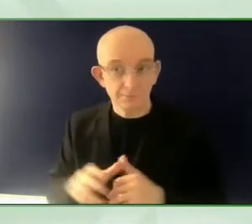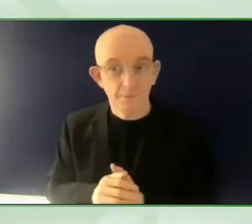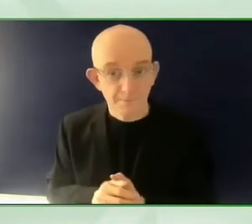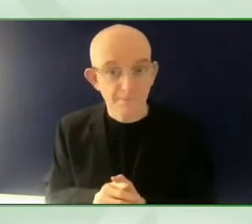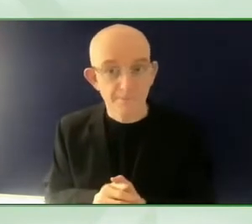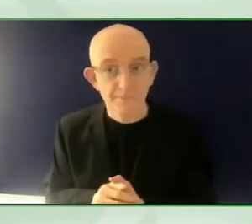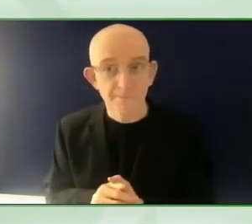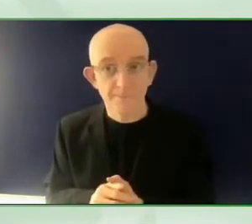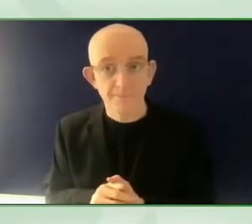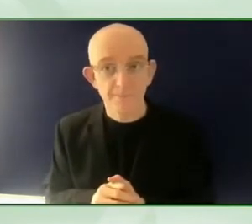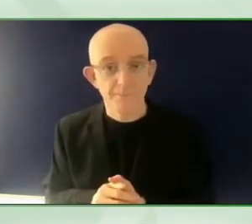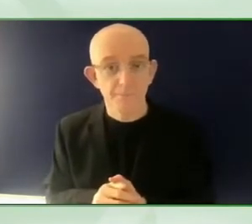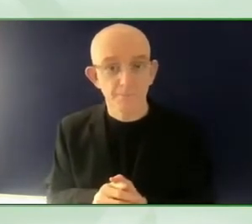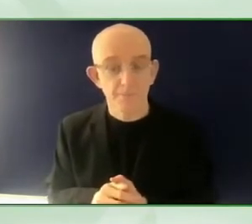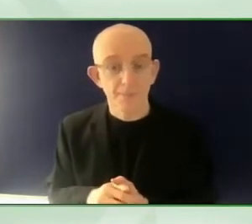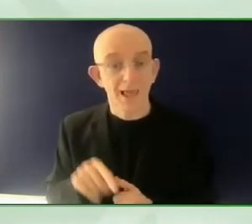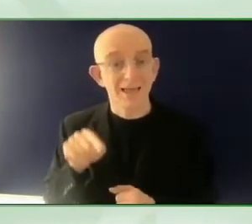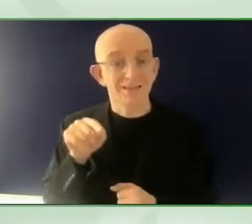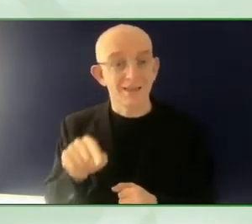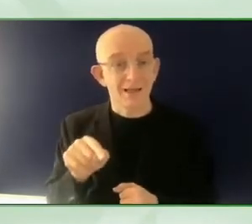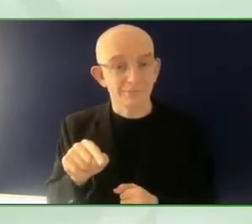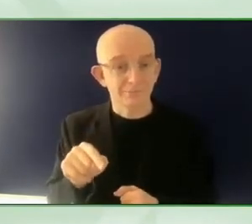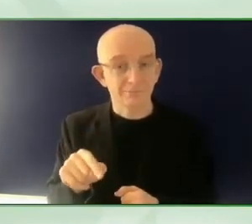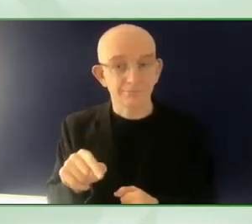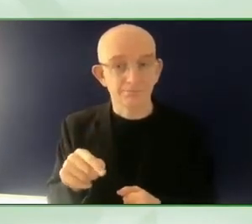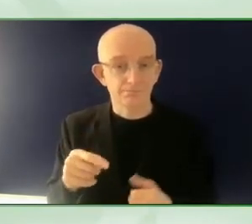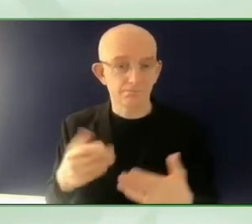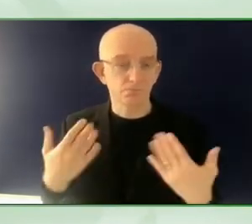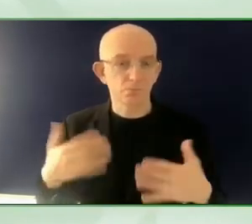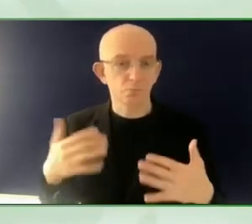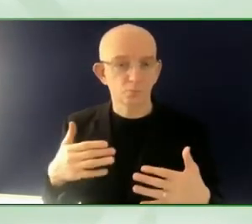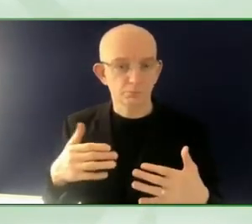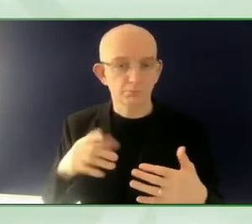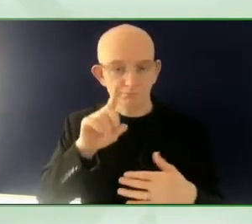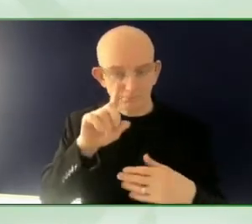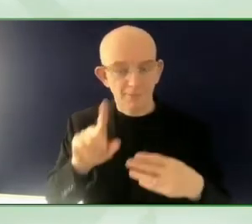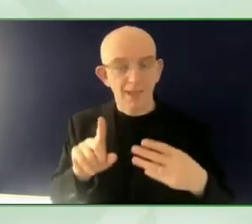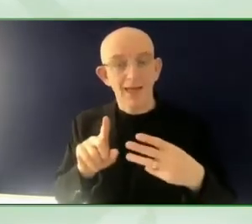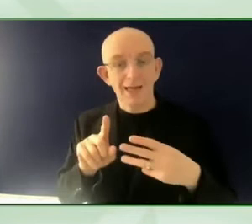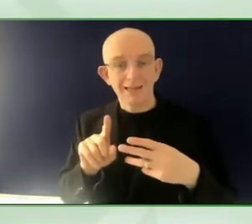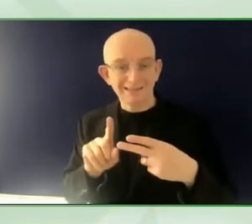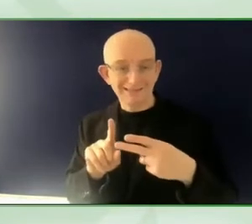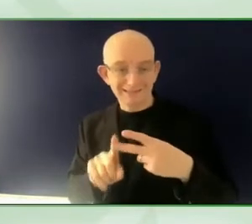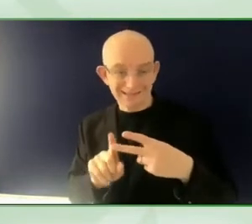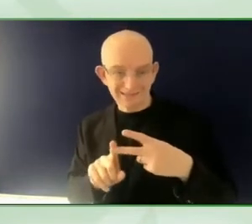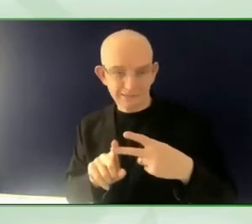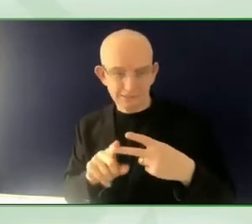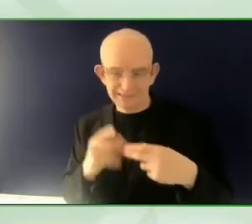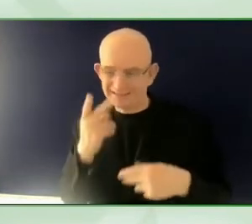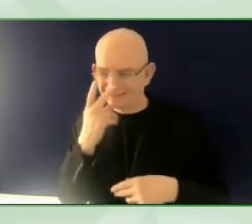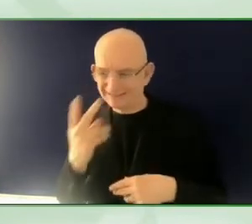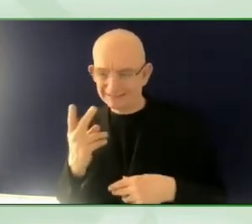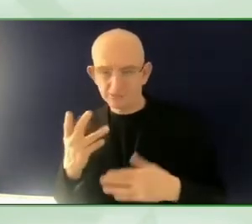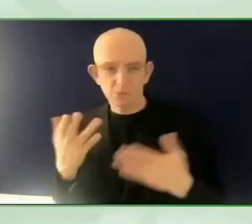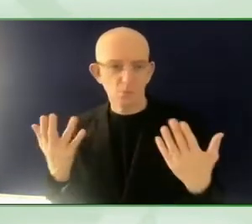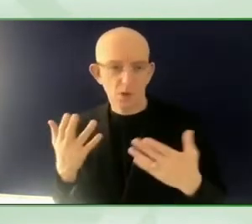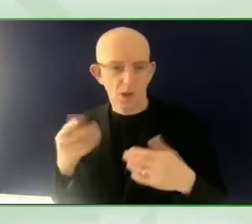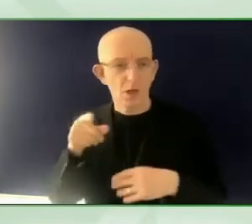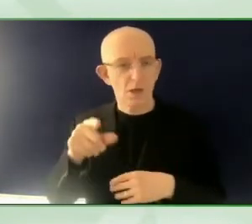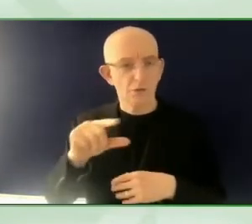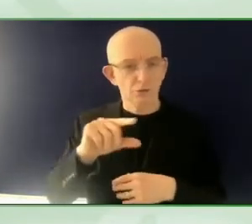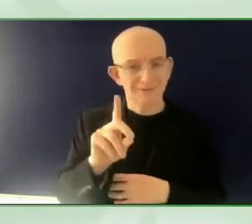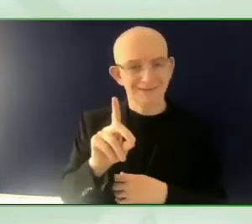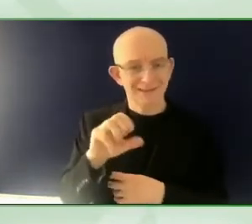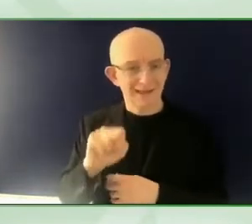lot of them are direct or indirectly connected to OPD participation and meaningful engagement of persons with